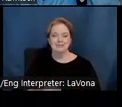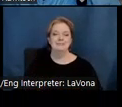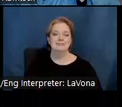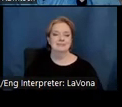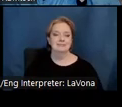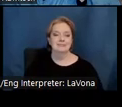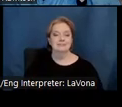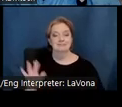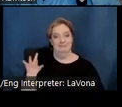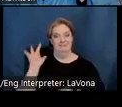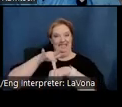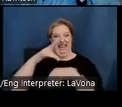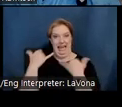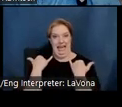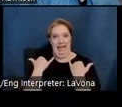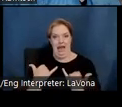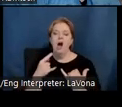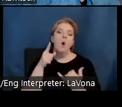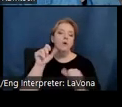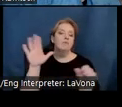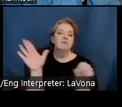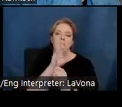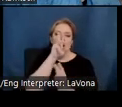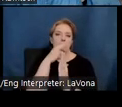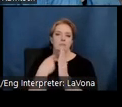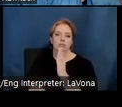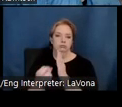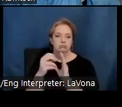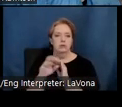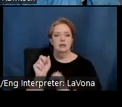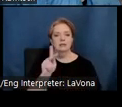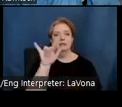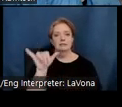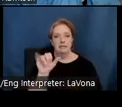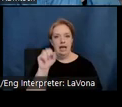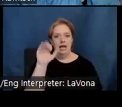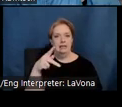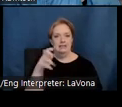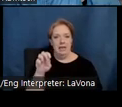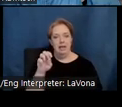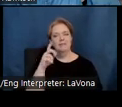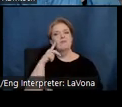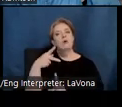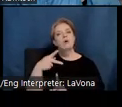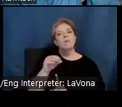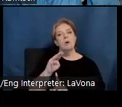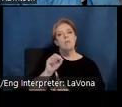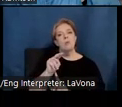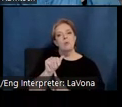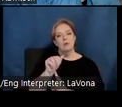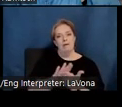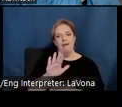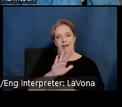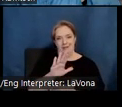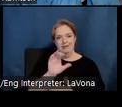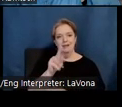today, you can completely immerse yourself in Skyscape at the Pomona College campus. At dawn or dusk,